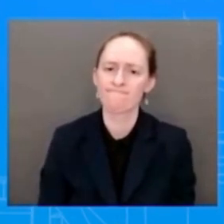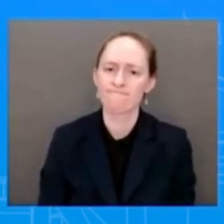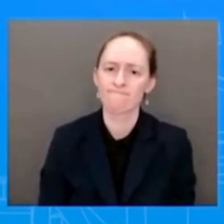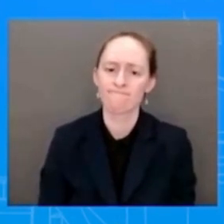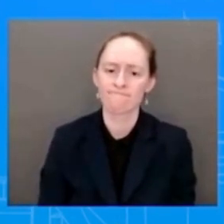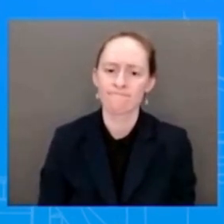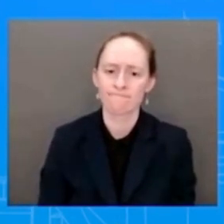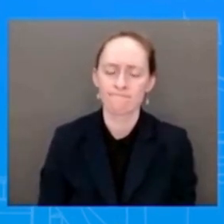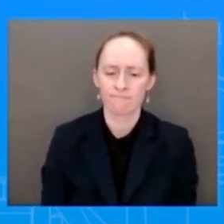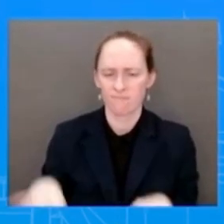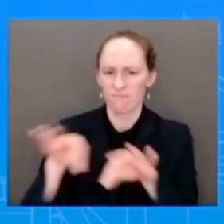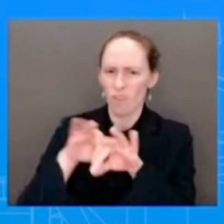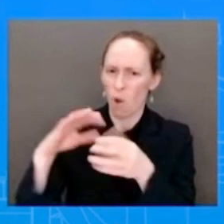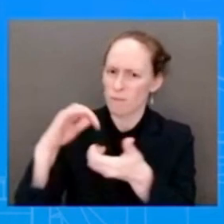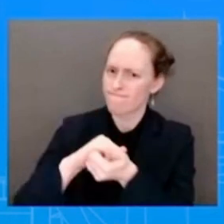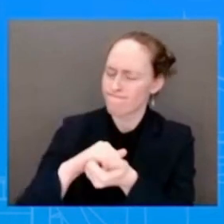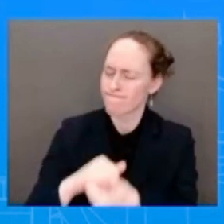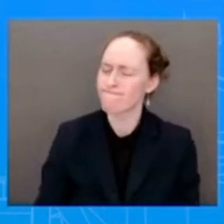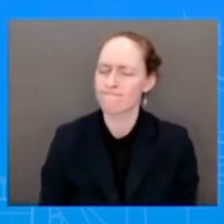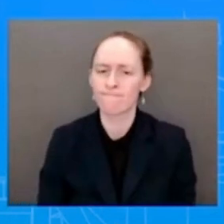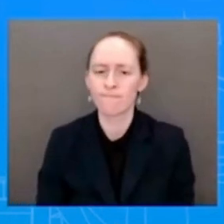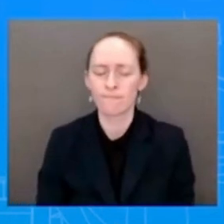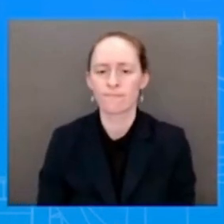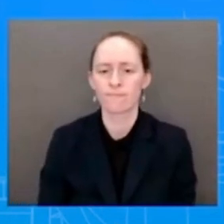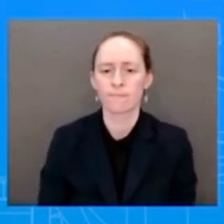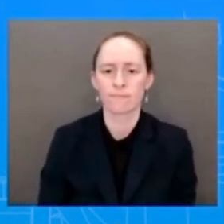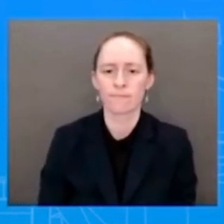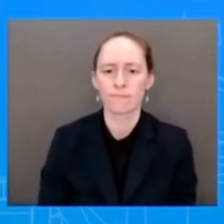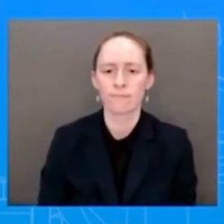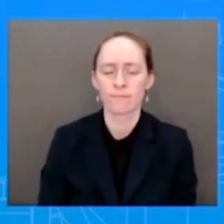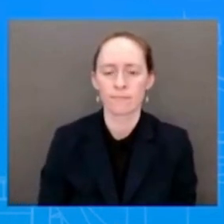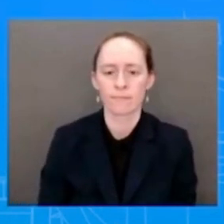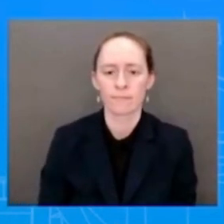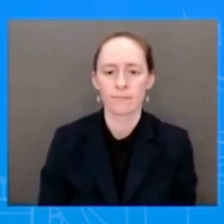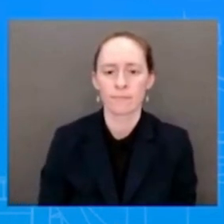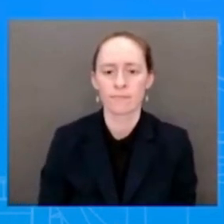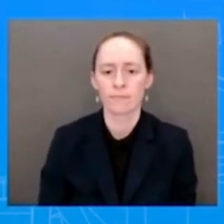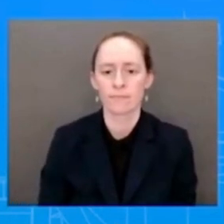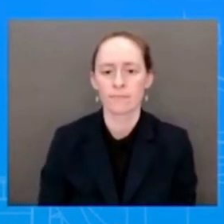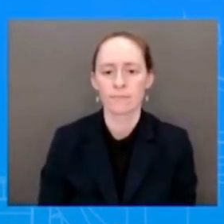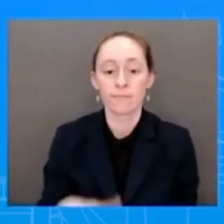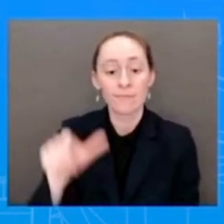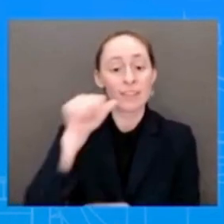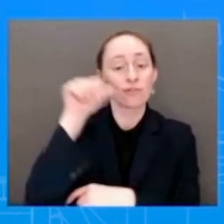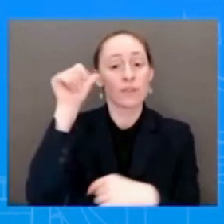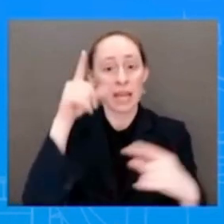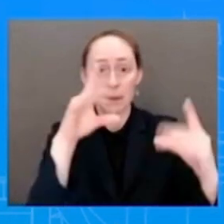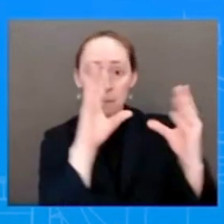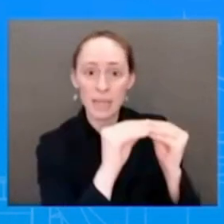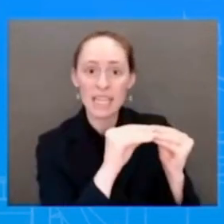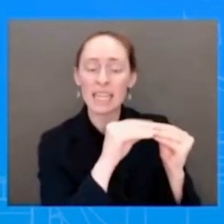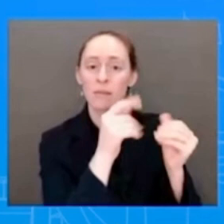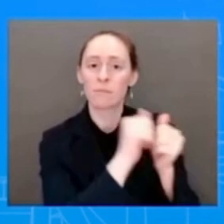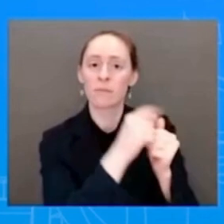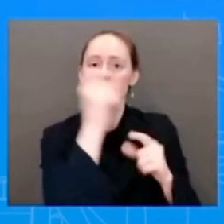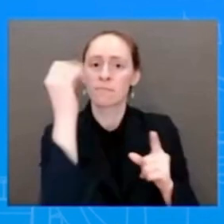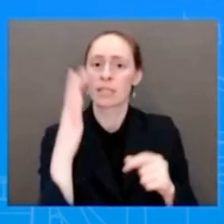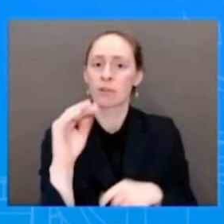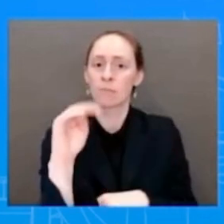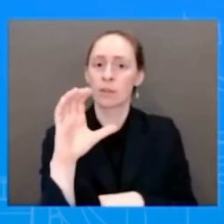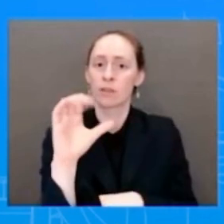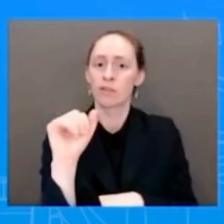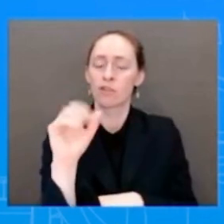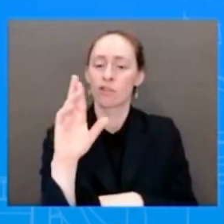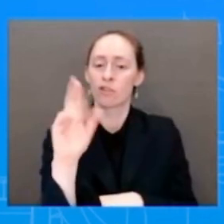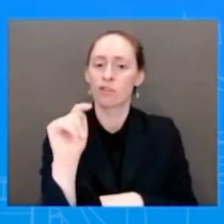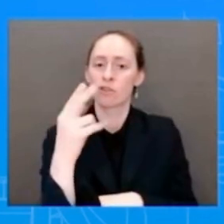on the meeting with McCarthy yesterday, I wonder if you could elaborate a little bit on what continuing the conversation looks like. And he specifically had mentioned